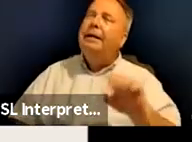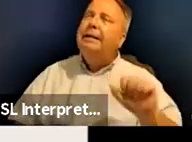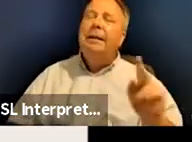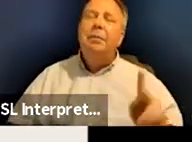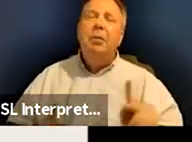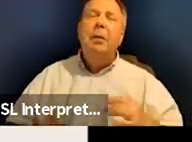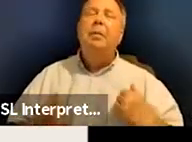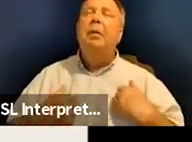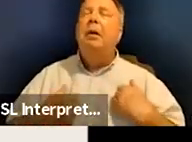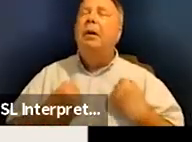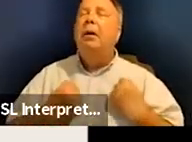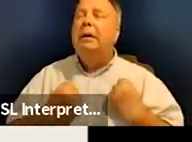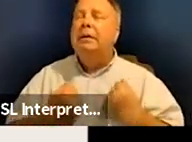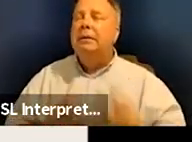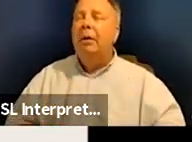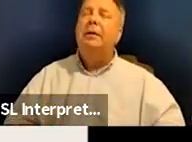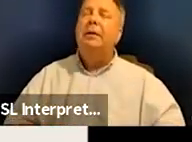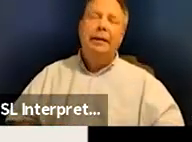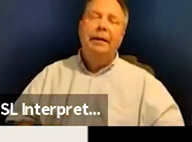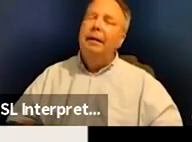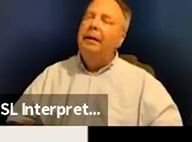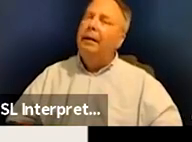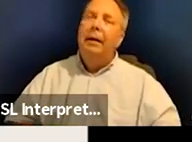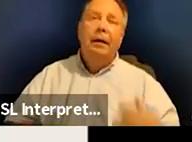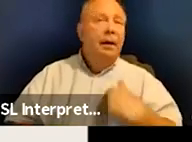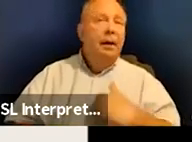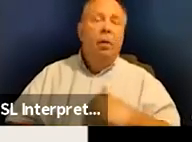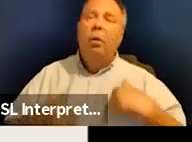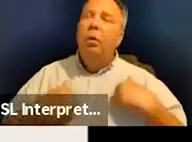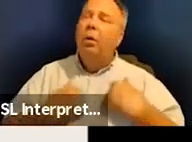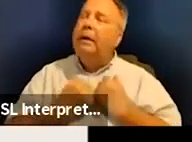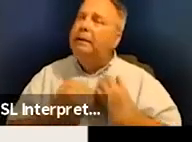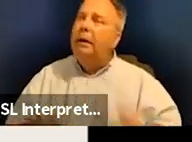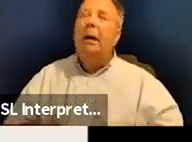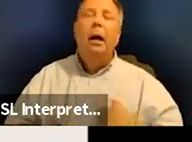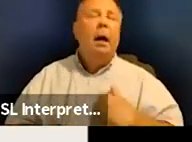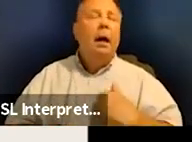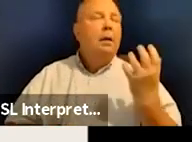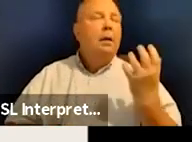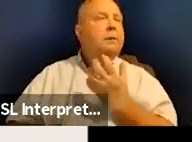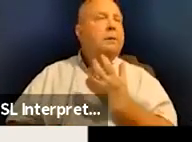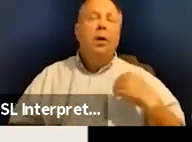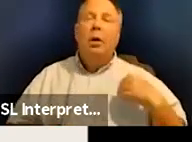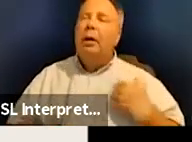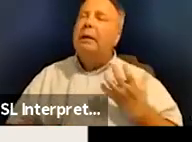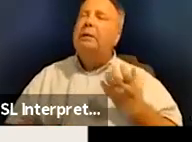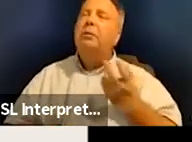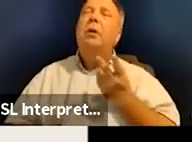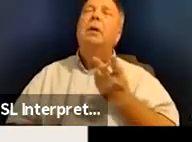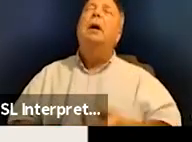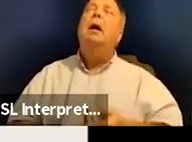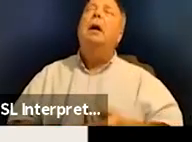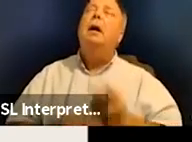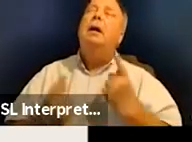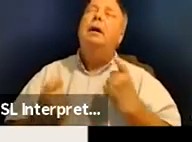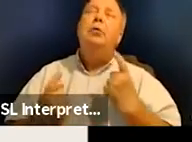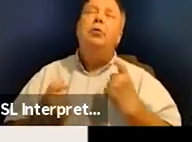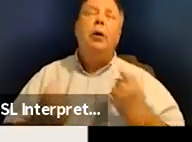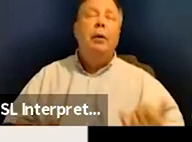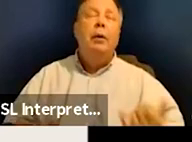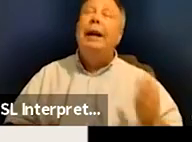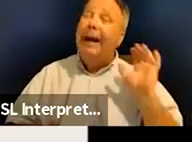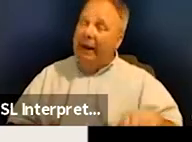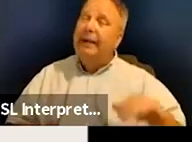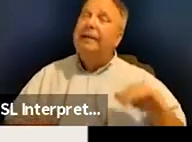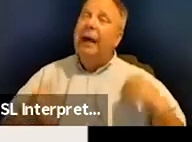exhausted. We're exhausted. We're I'm literally so tired. I just want to lay down in bed and cry right now. That's how